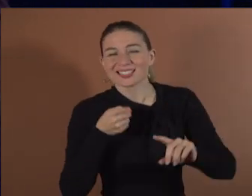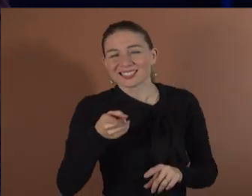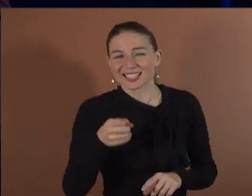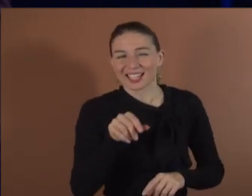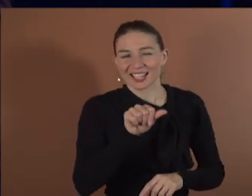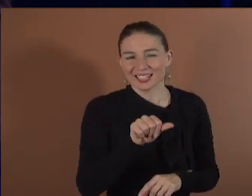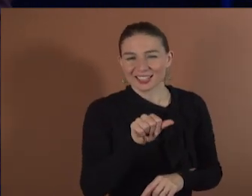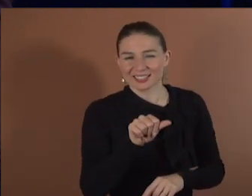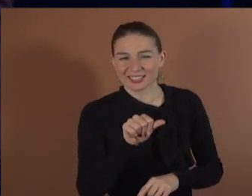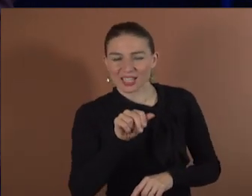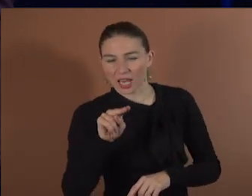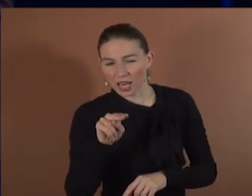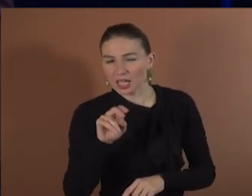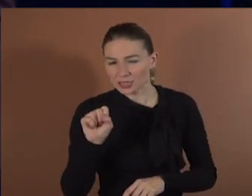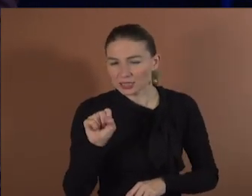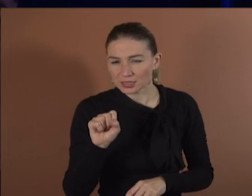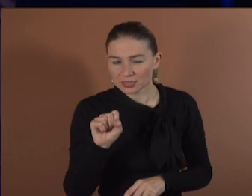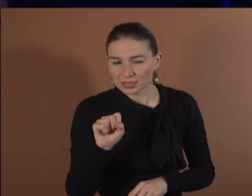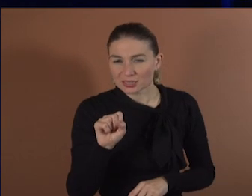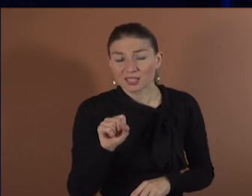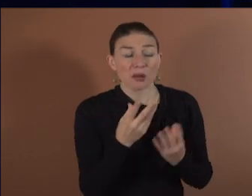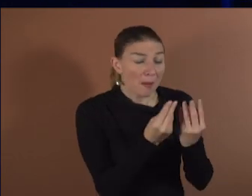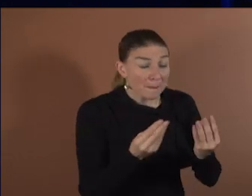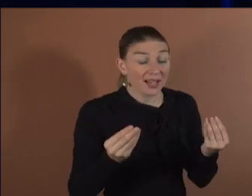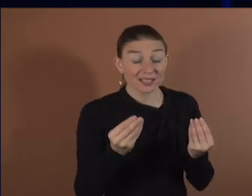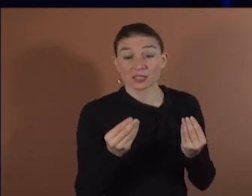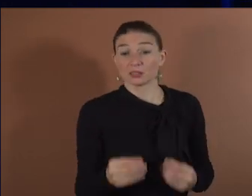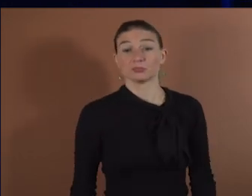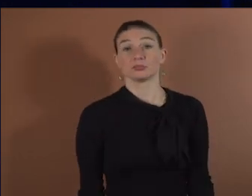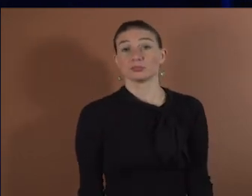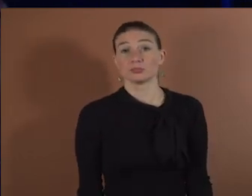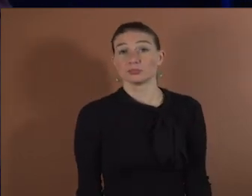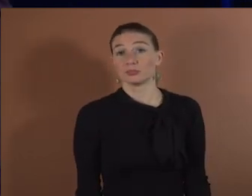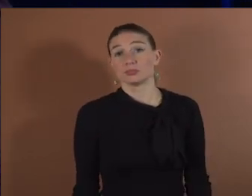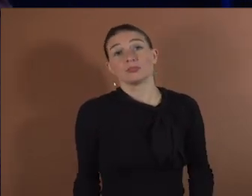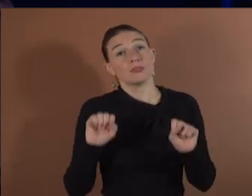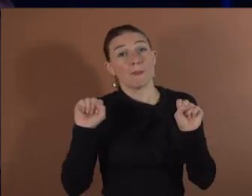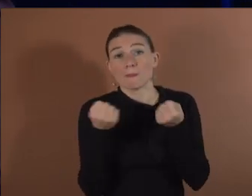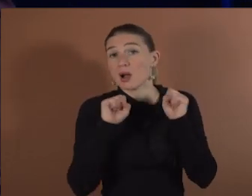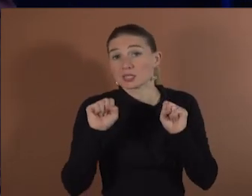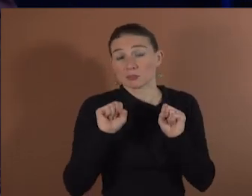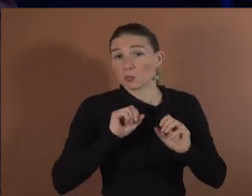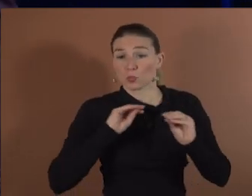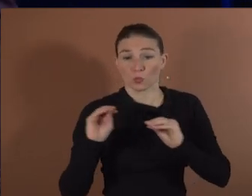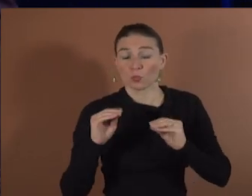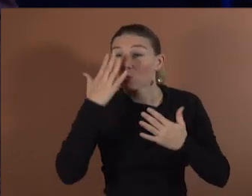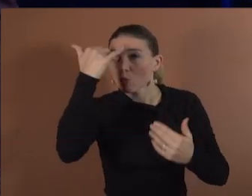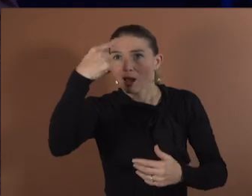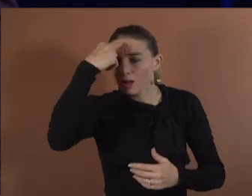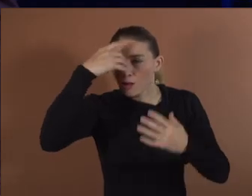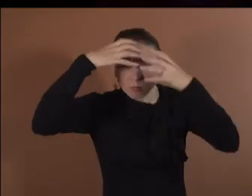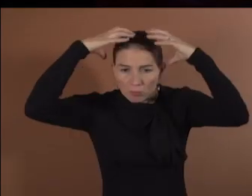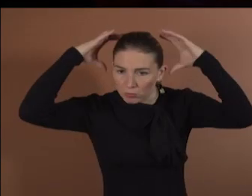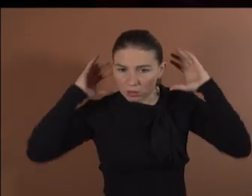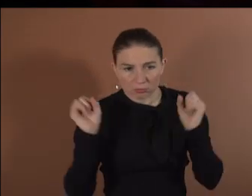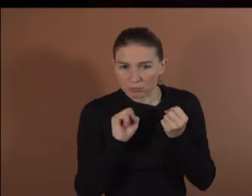So, can we help these people? The point is, I show you now, this picture here